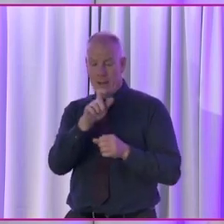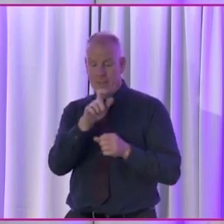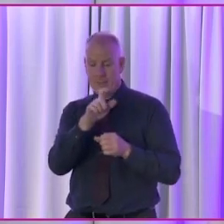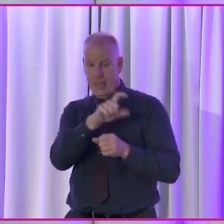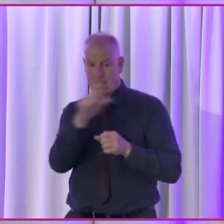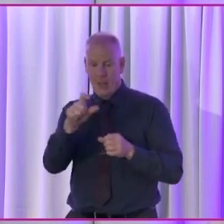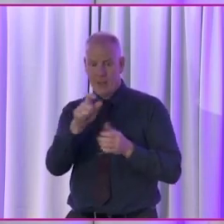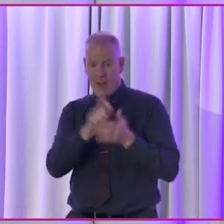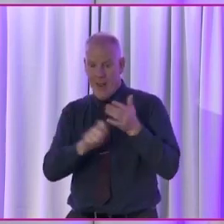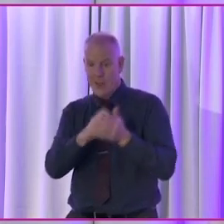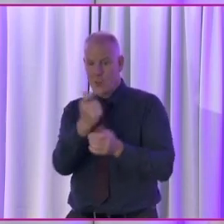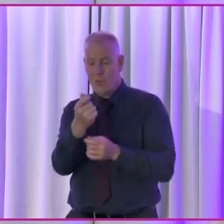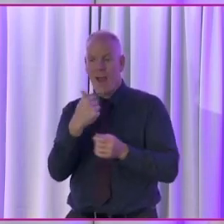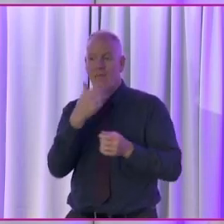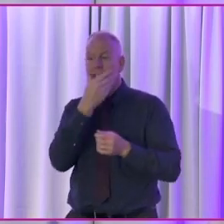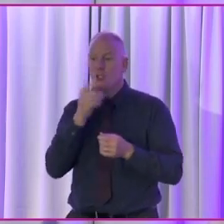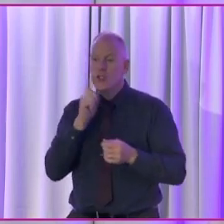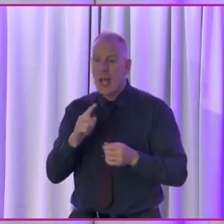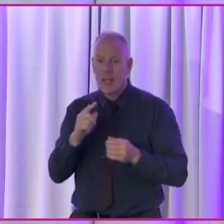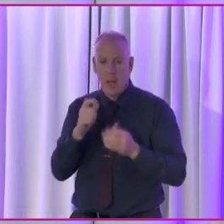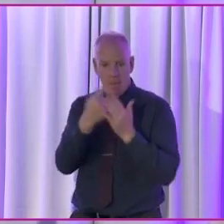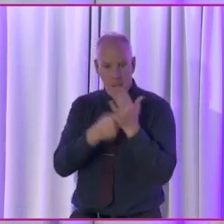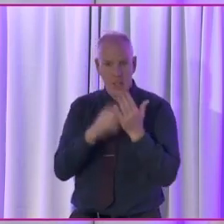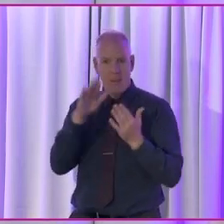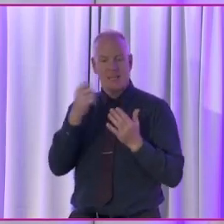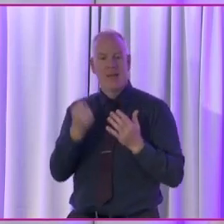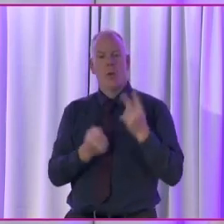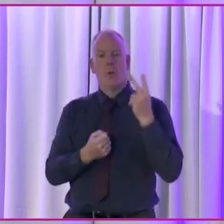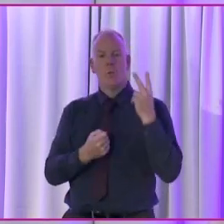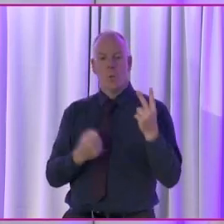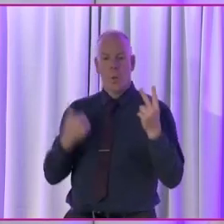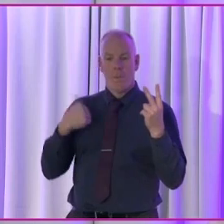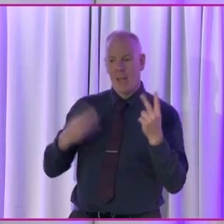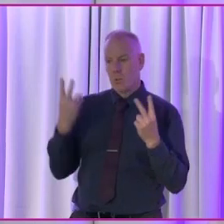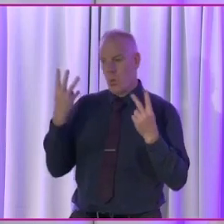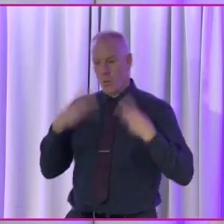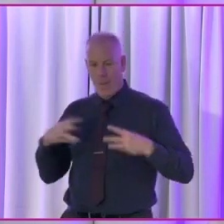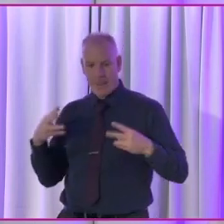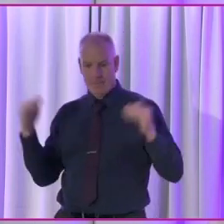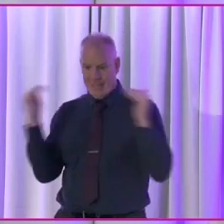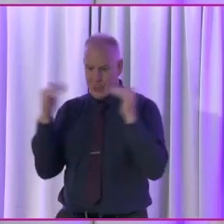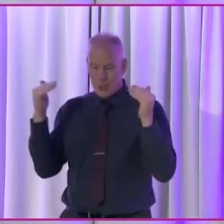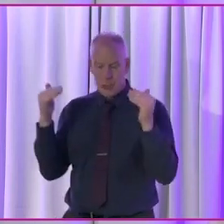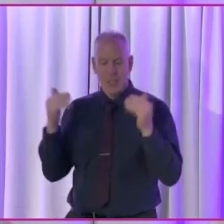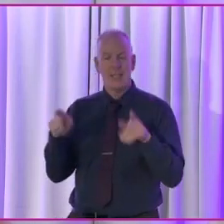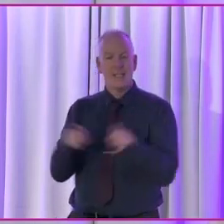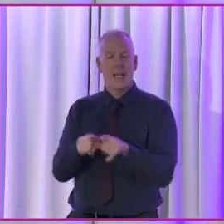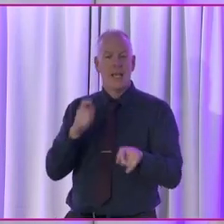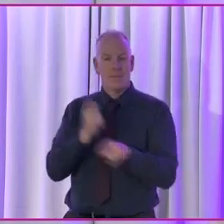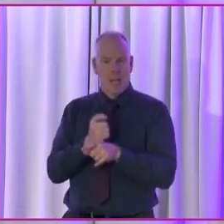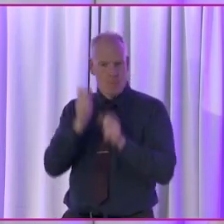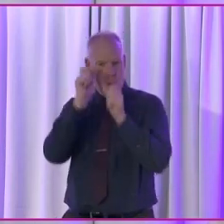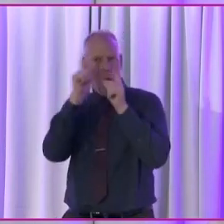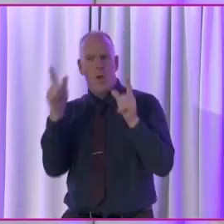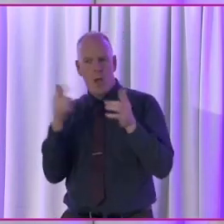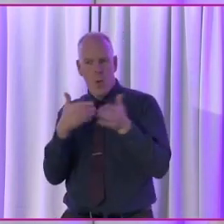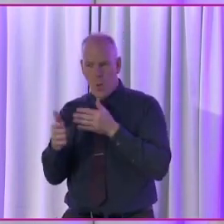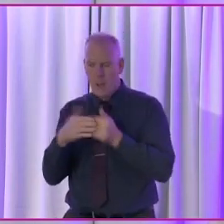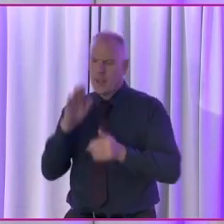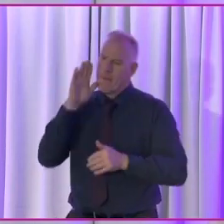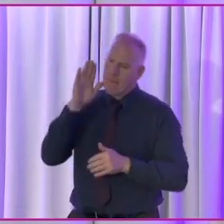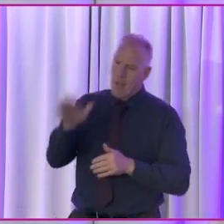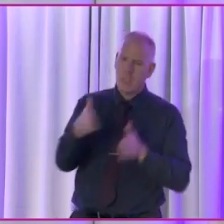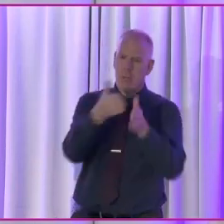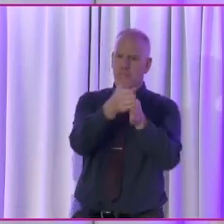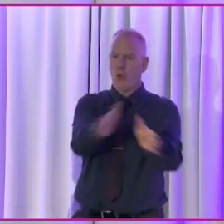a gender policy where you must have whether two candidates, one male, one female. But we are also being cognizant of the fact that we must